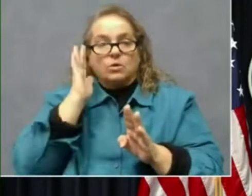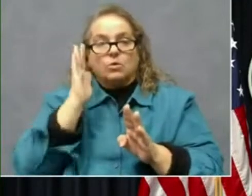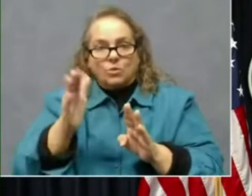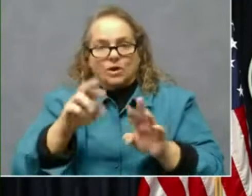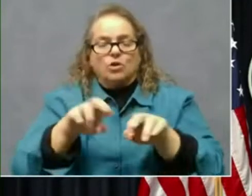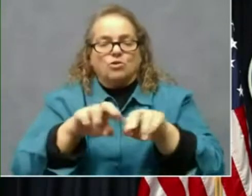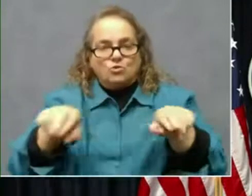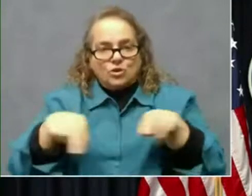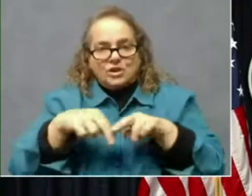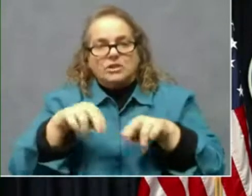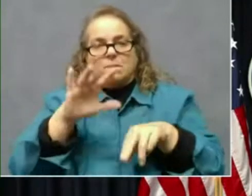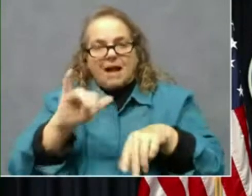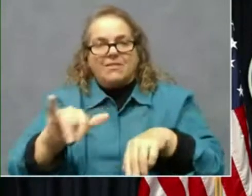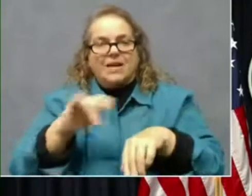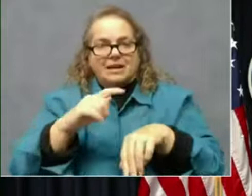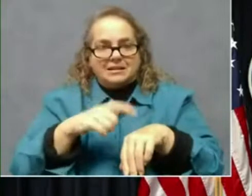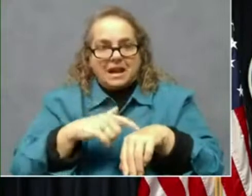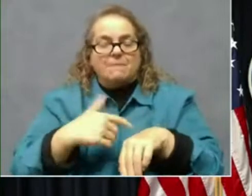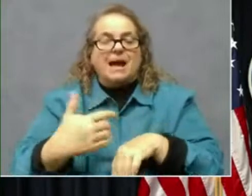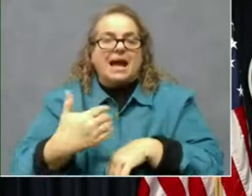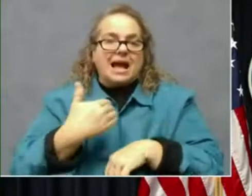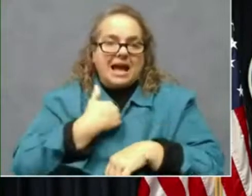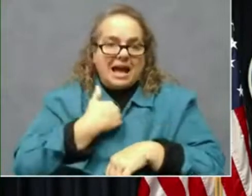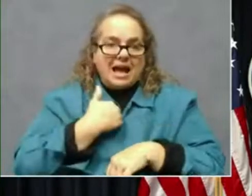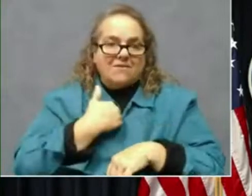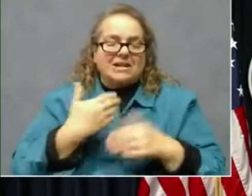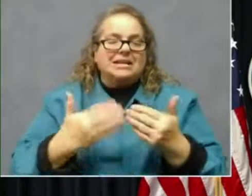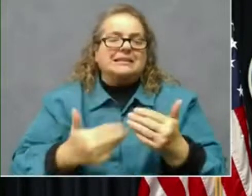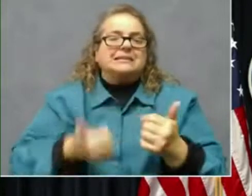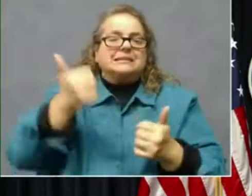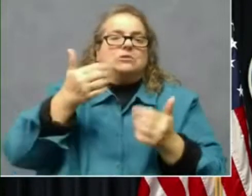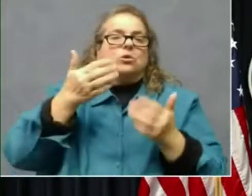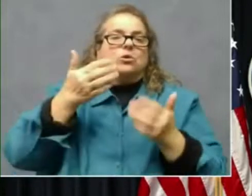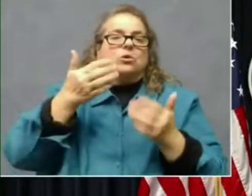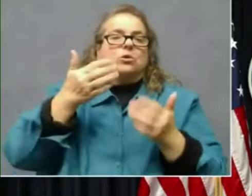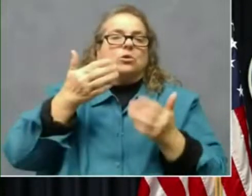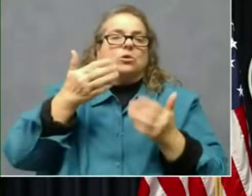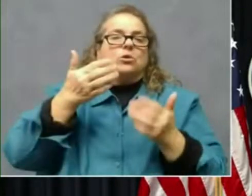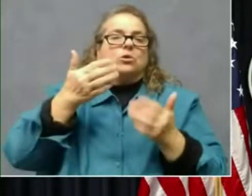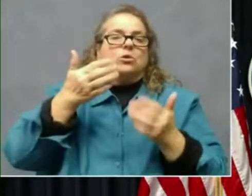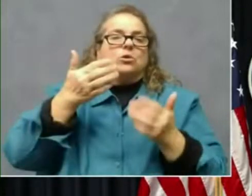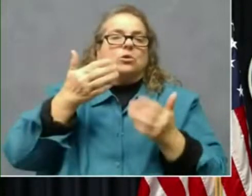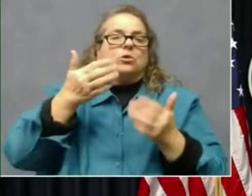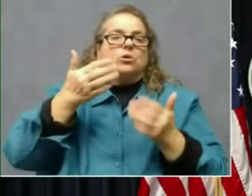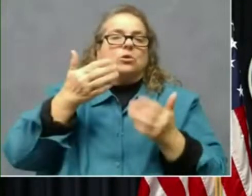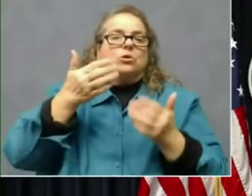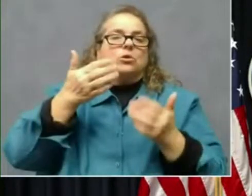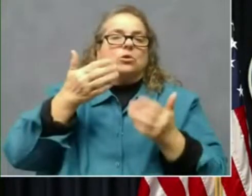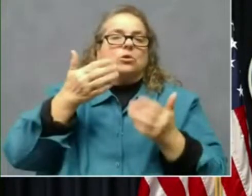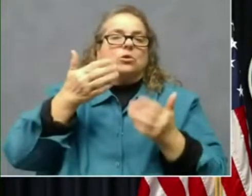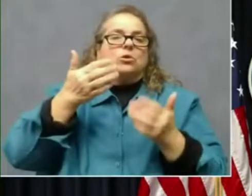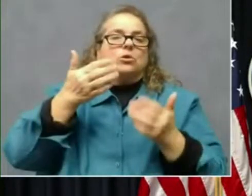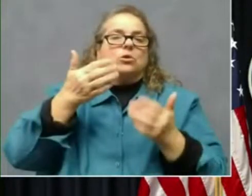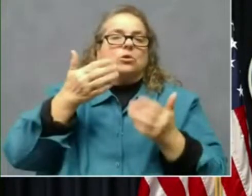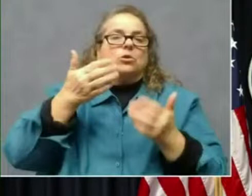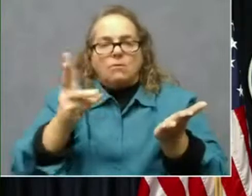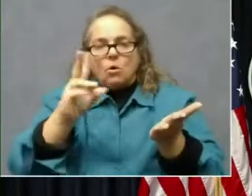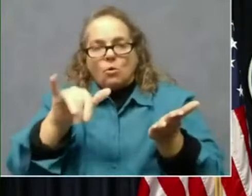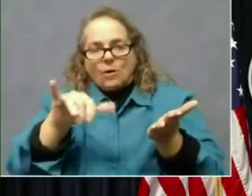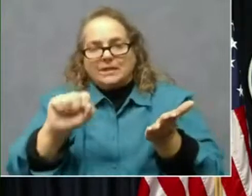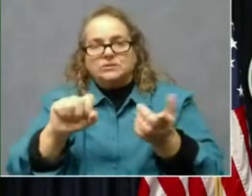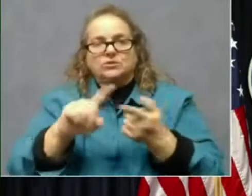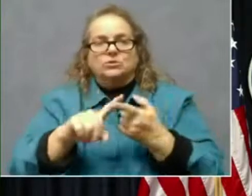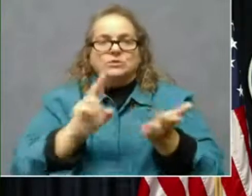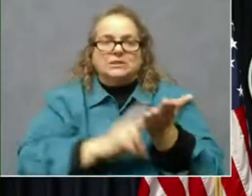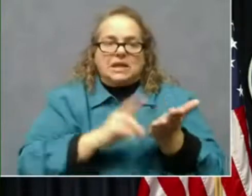that time, have the easiest way to sign up and multiple ways to sign up. But it is going to be